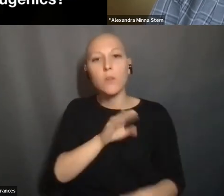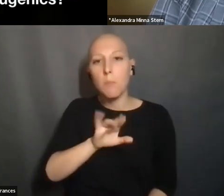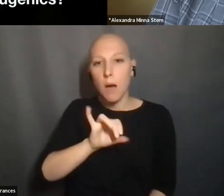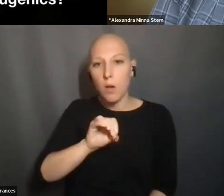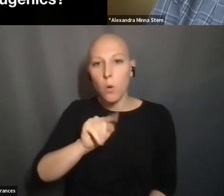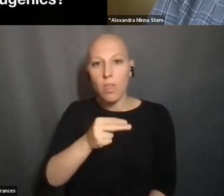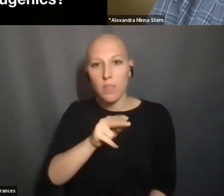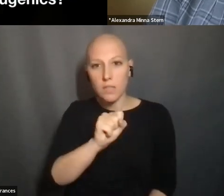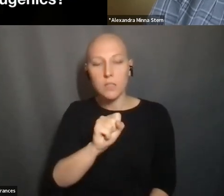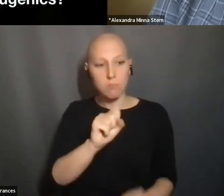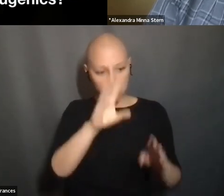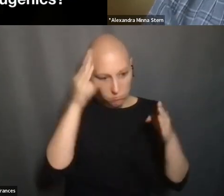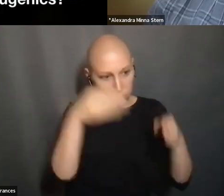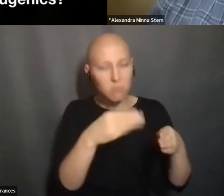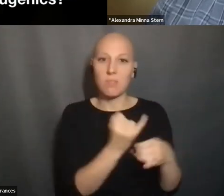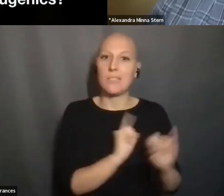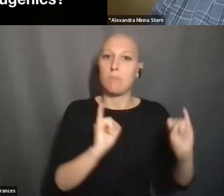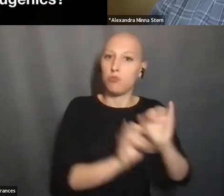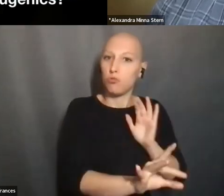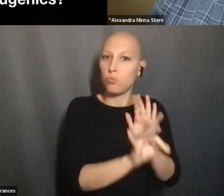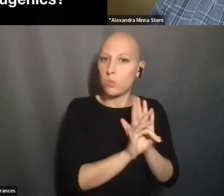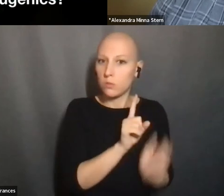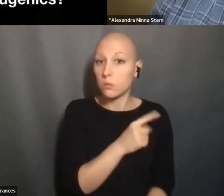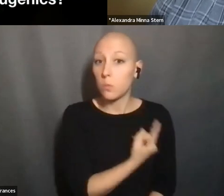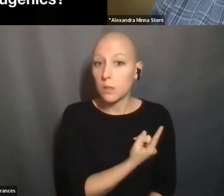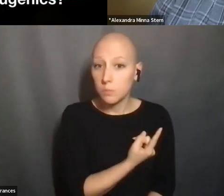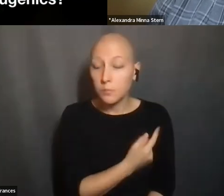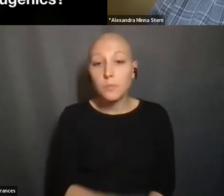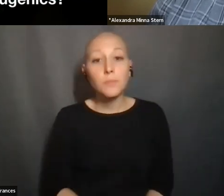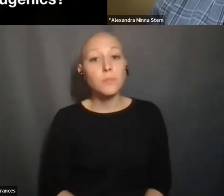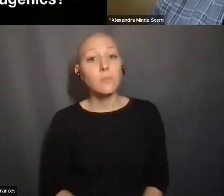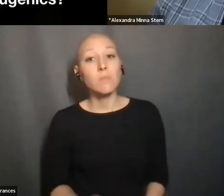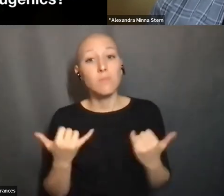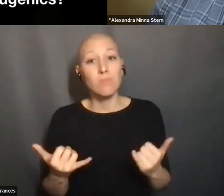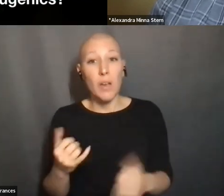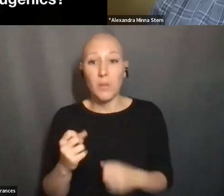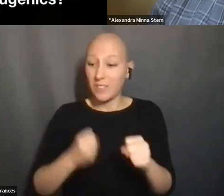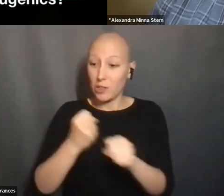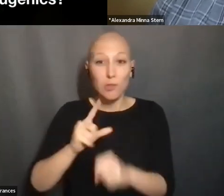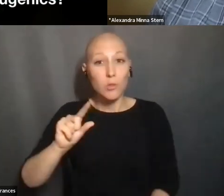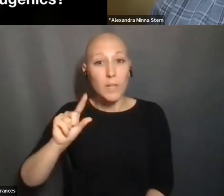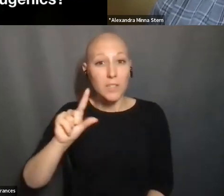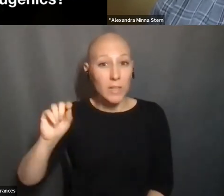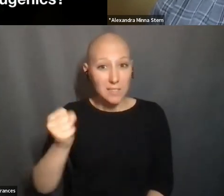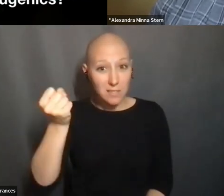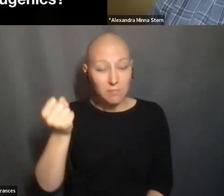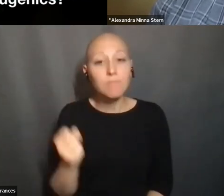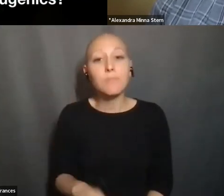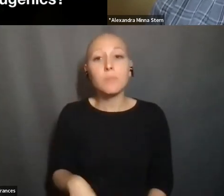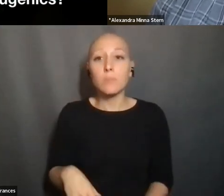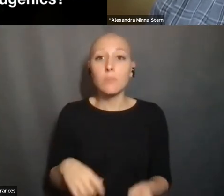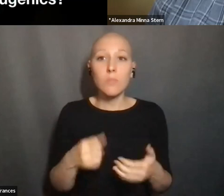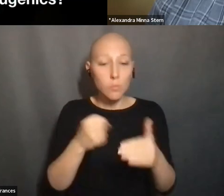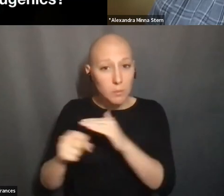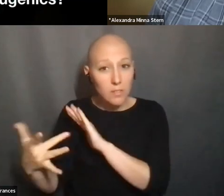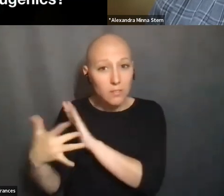AUTONOMY ALONE. AND OF COURSE NOW IN 2020S, WE'RE IN AN ERA IN WHICH REPRODUCTIVE AND GENETIC TECHNOLOGIES ARE MUCH MORE